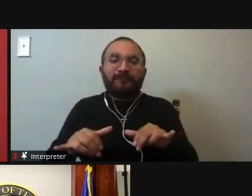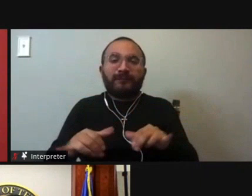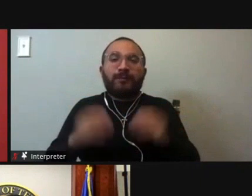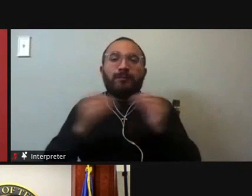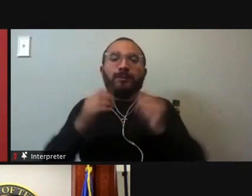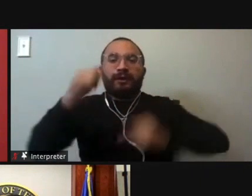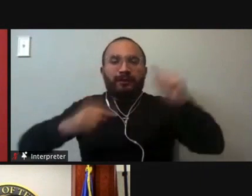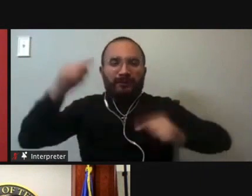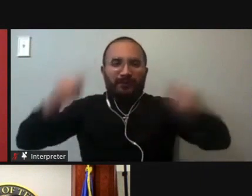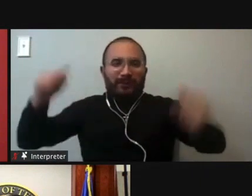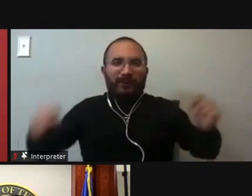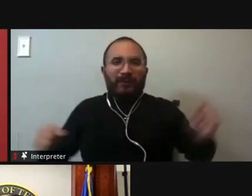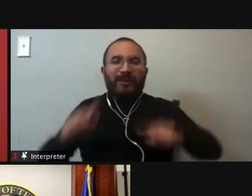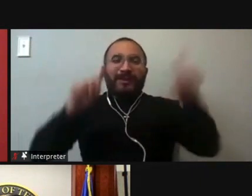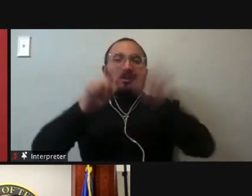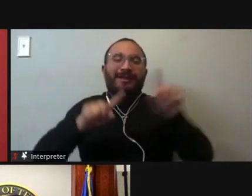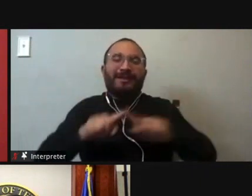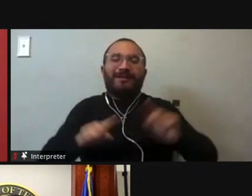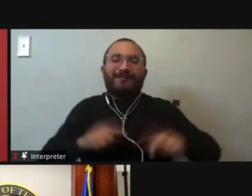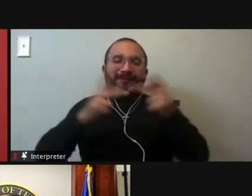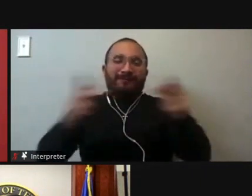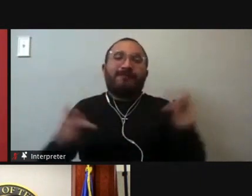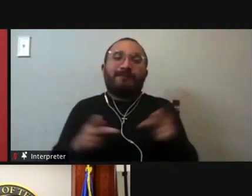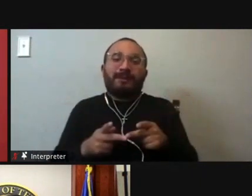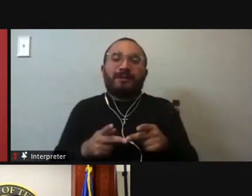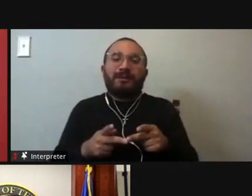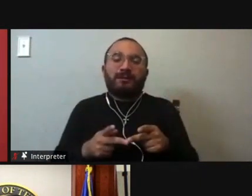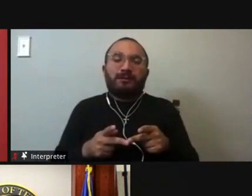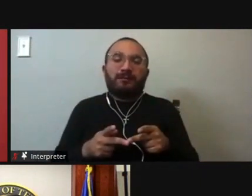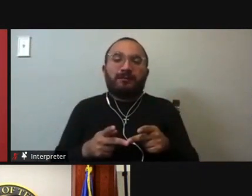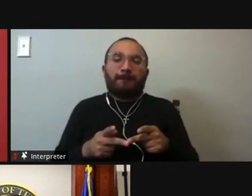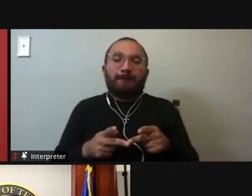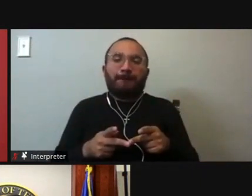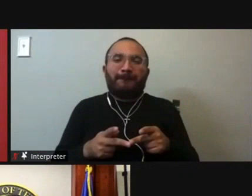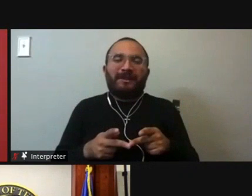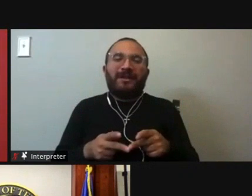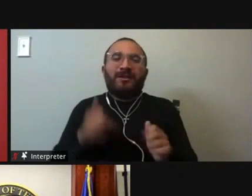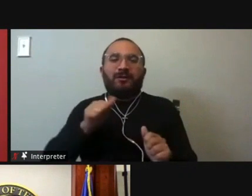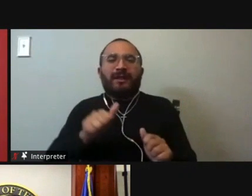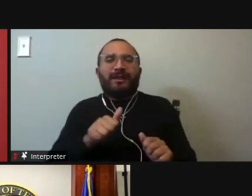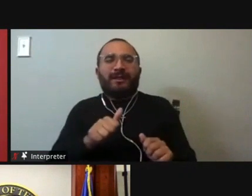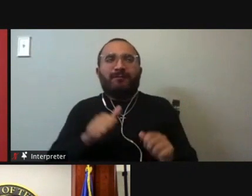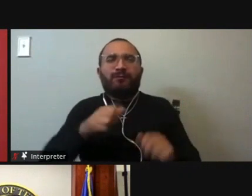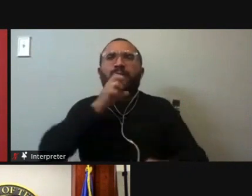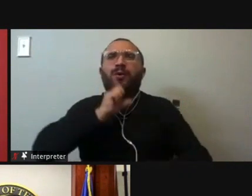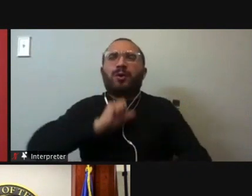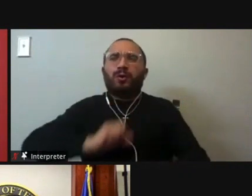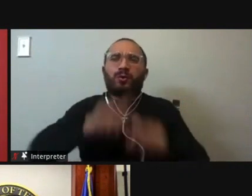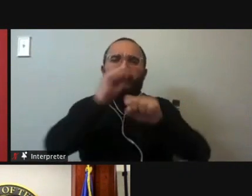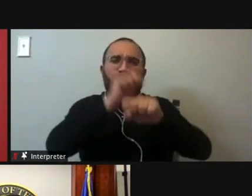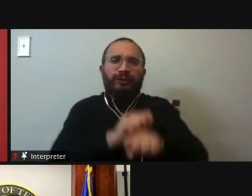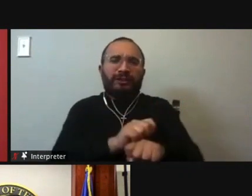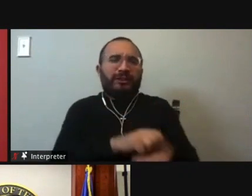in the, the State House, in the White House. And so any outdated assumptions about men and women are thinking, I think that